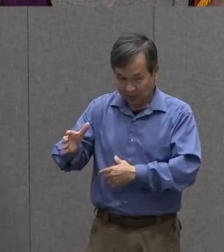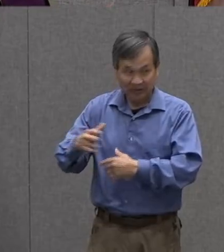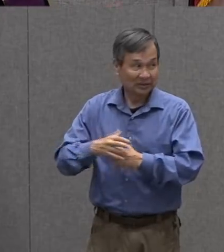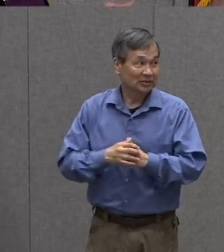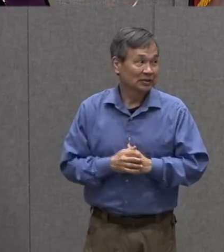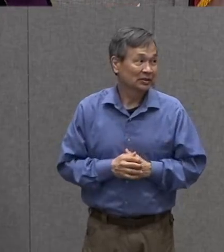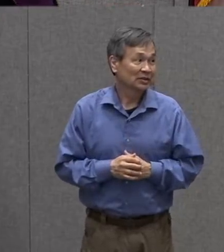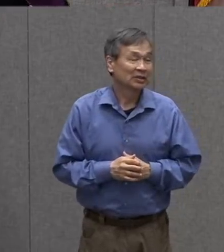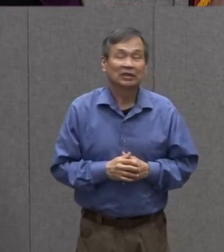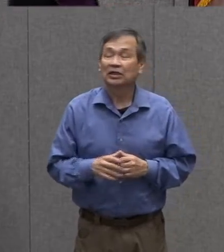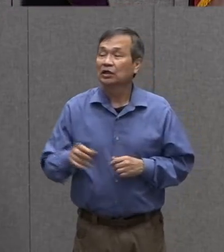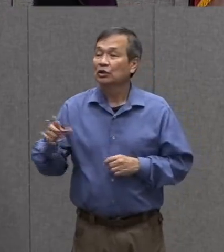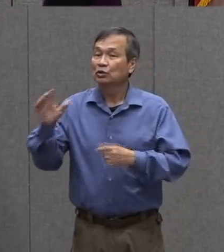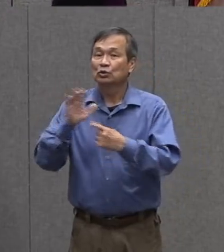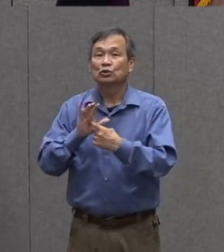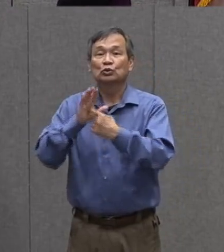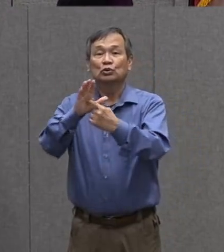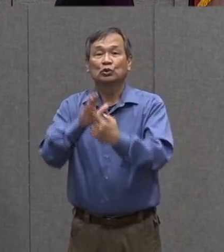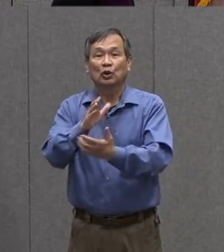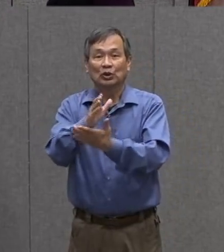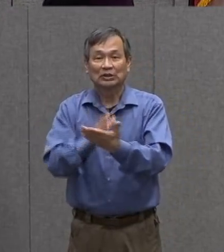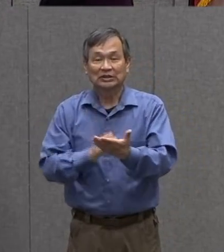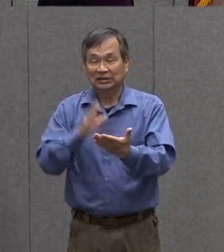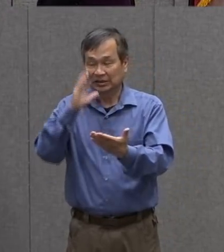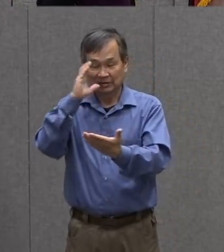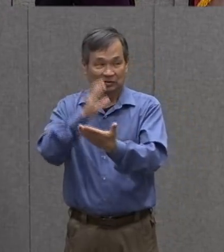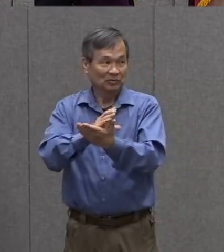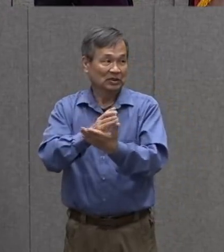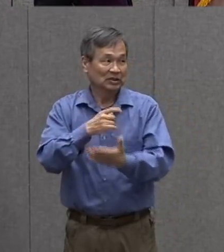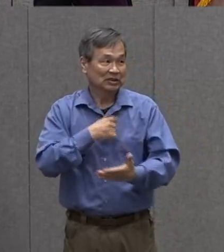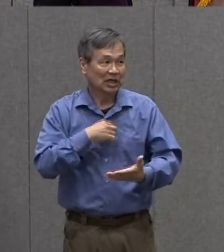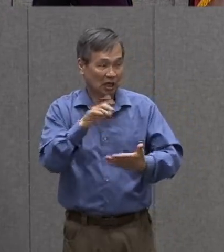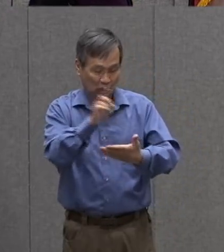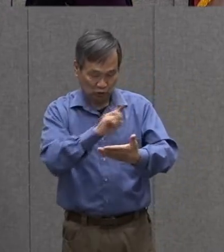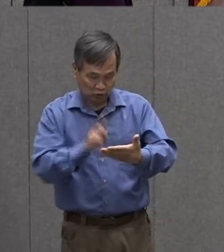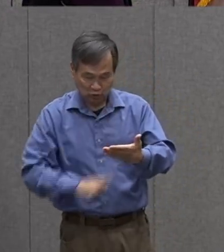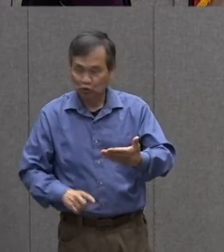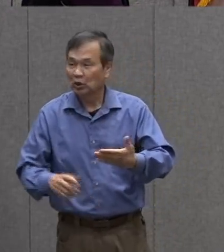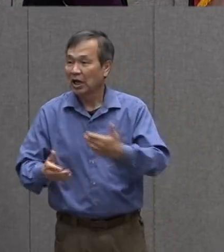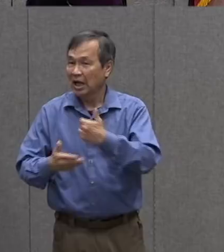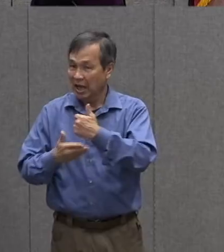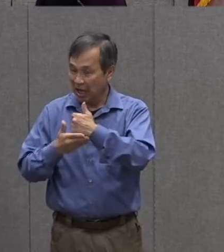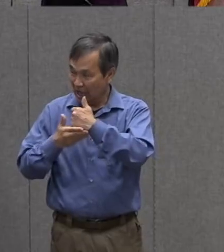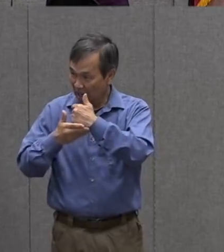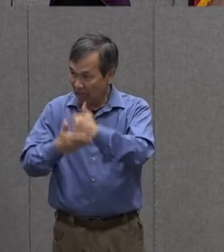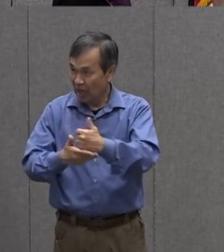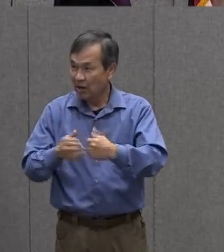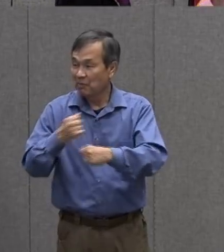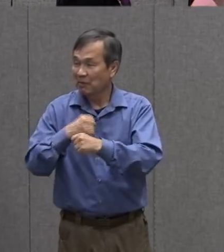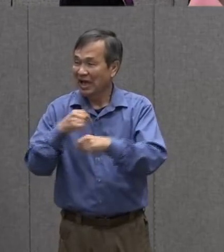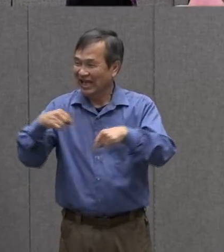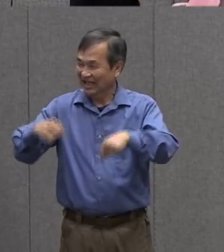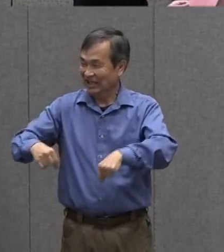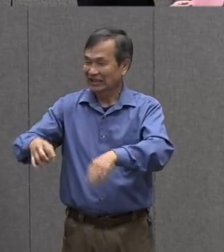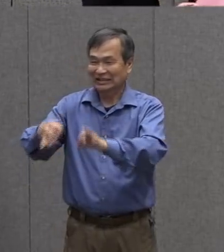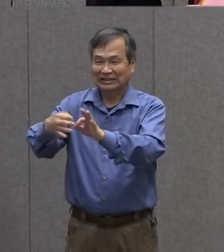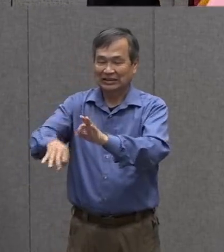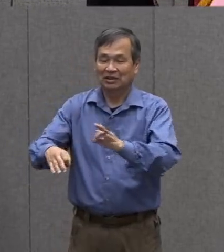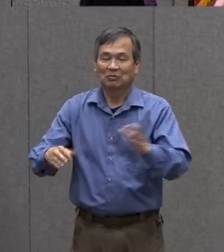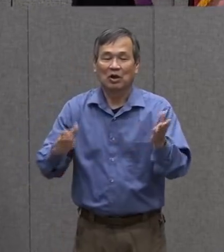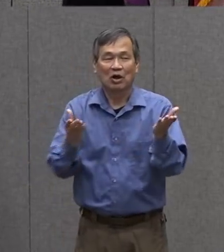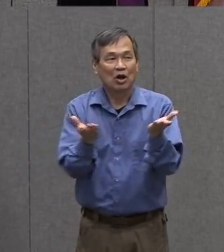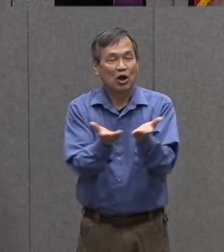some of the pictures that i drew to help us make this simple folded